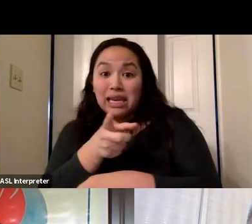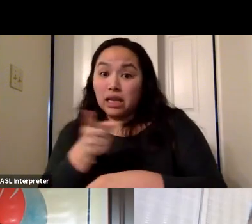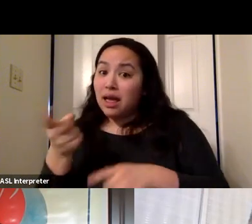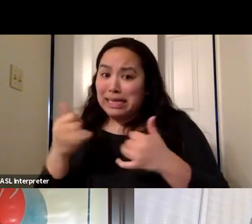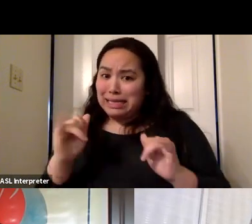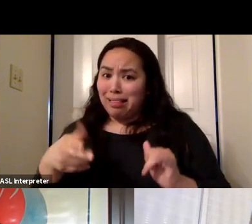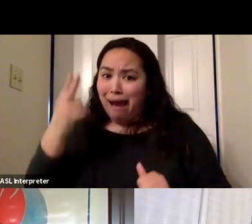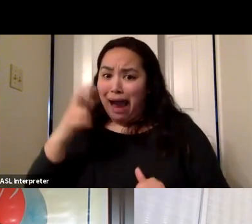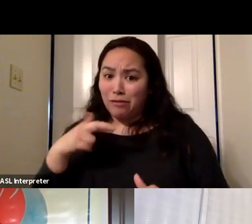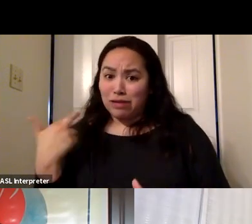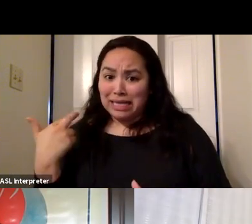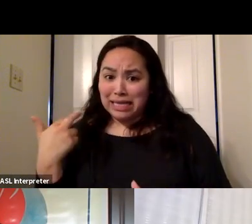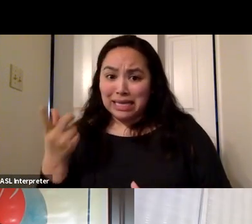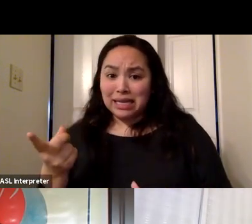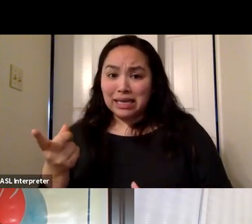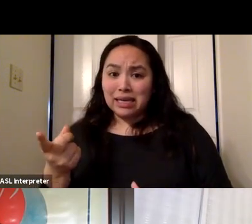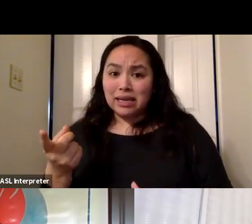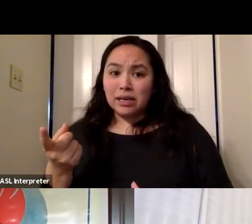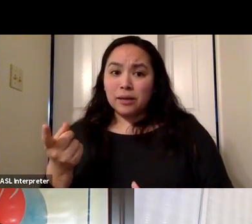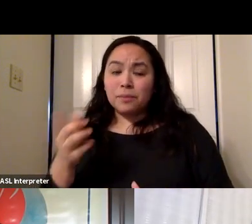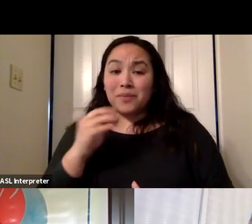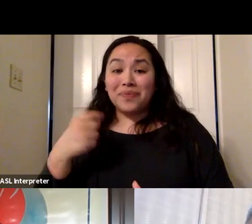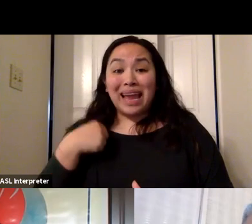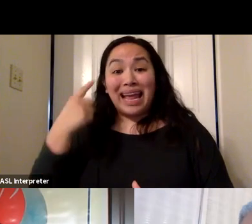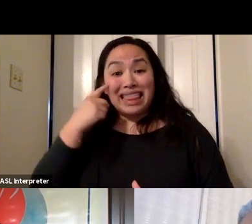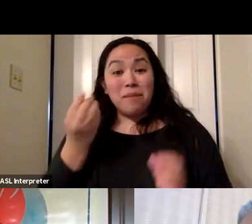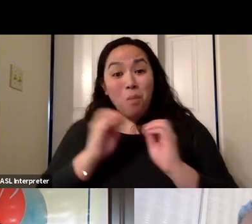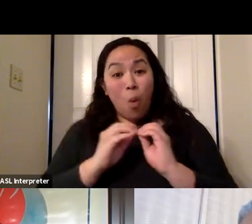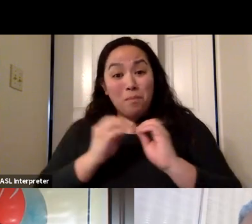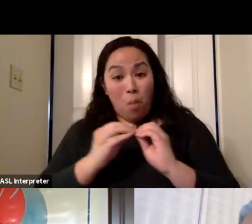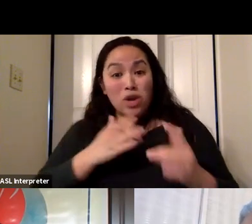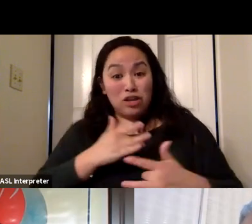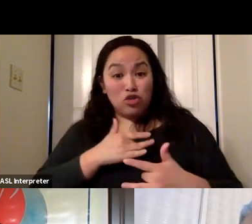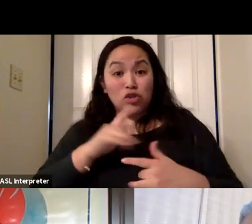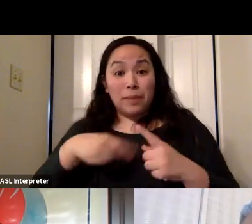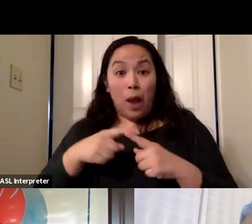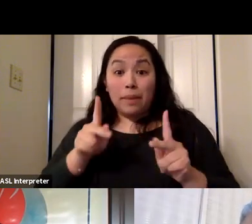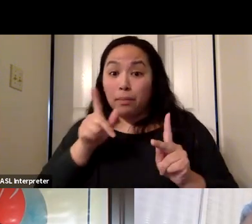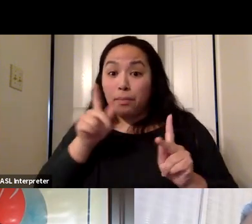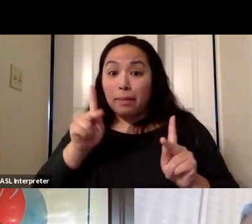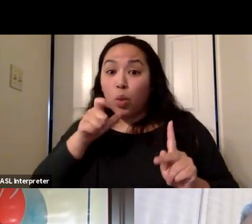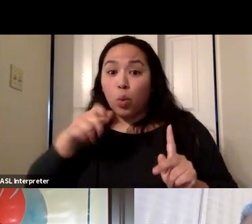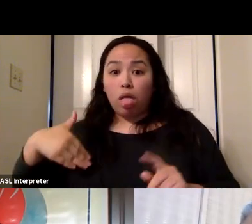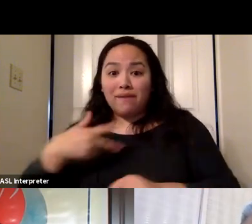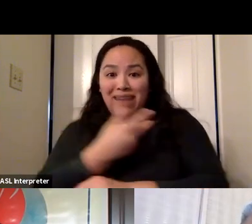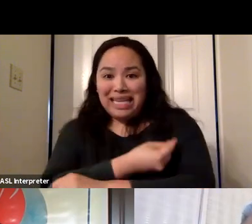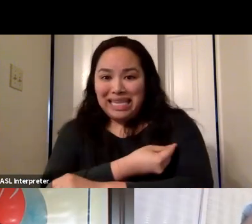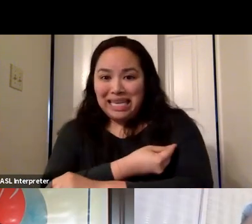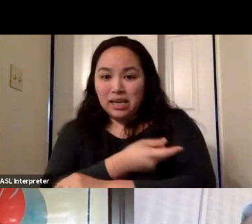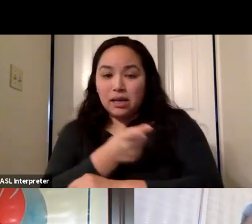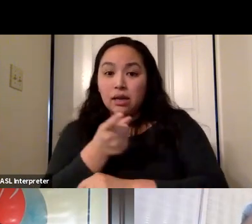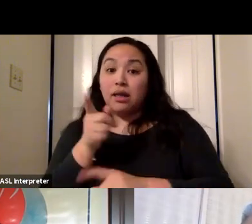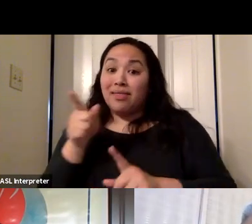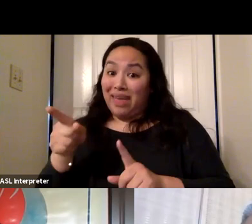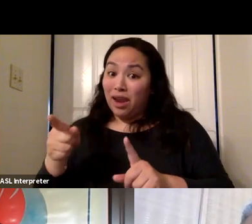much risk as ever, really, at this point. In fact, I think we're getting more and more concerned about unvaccinated people and their risk as time goes